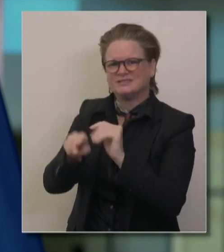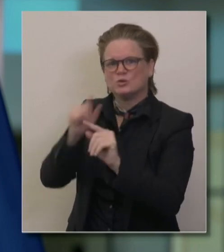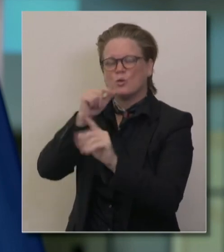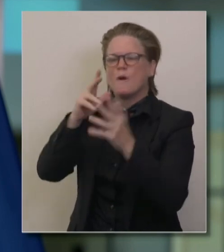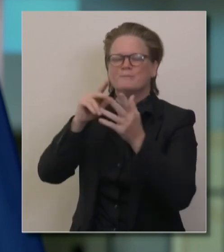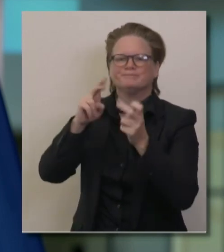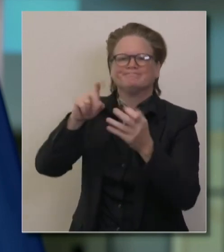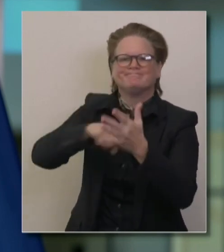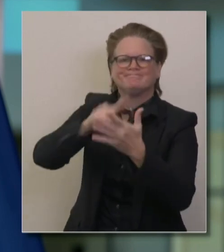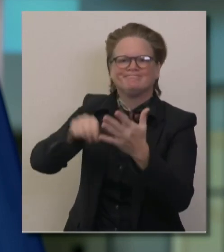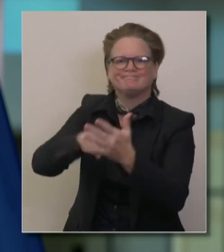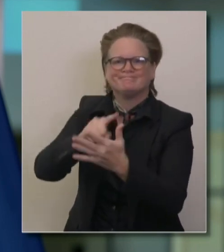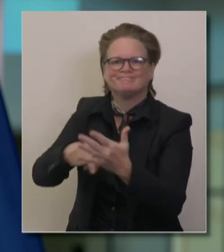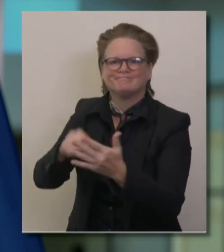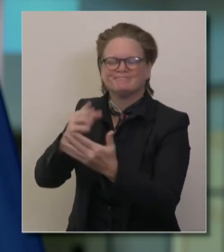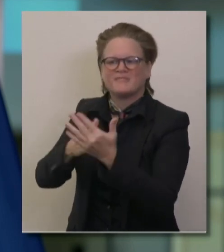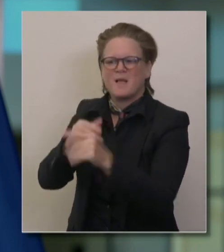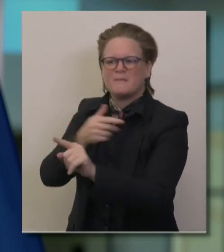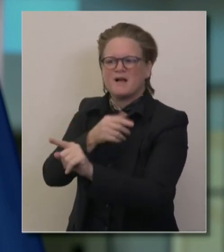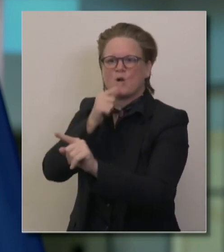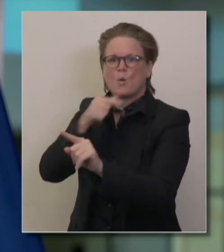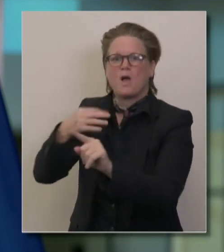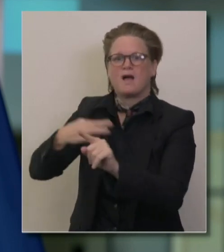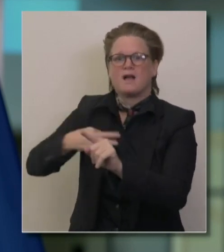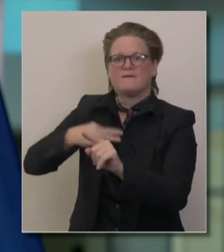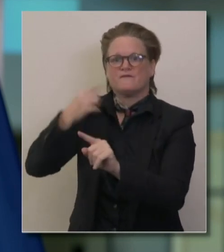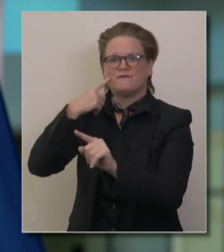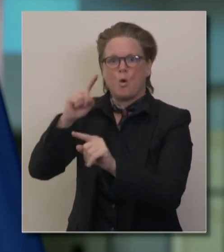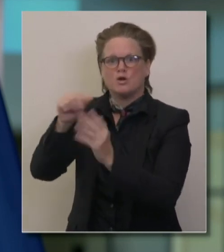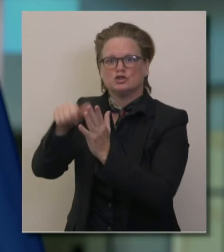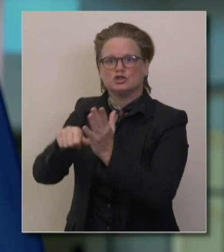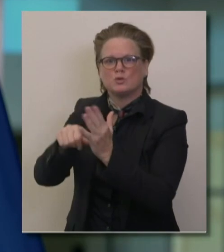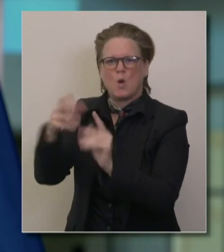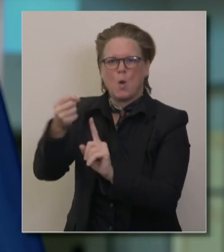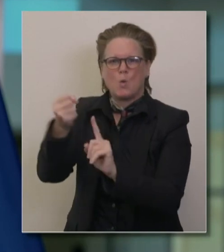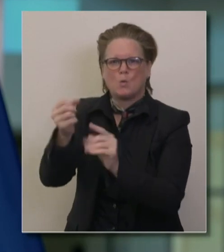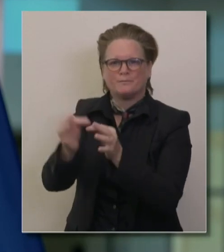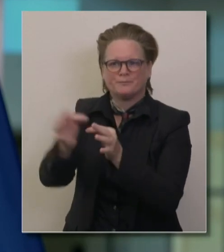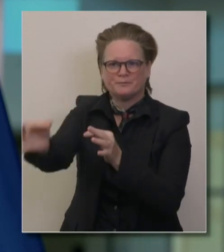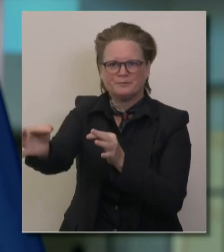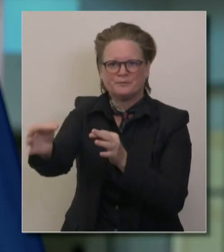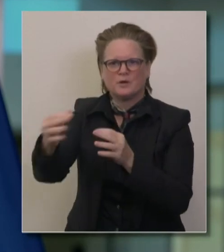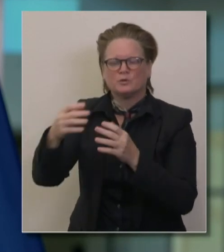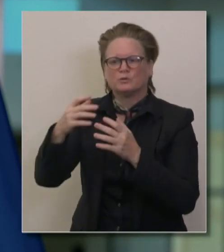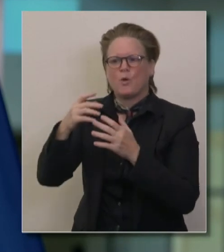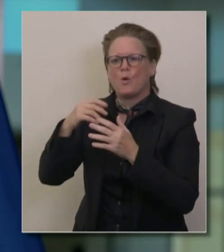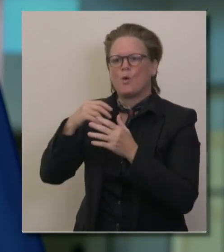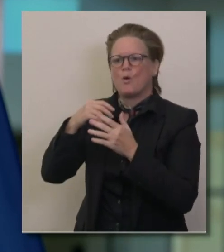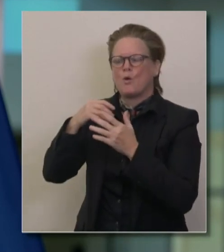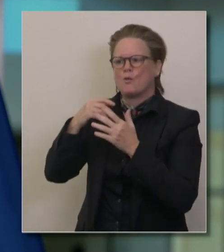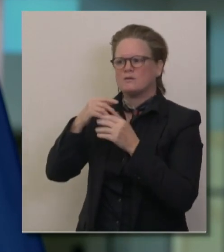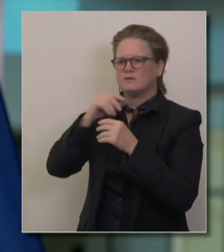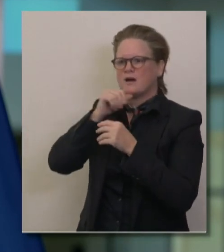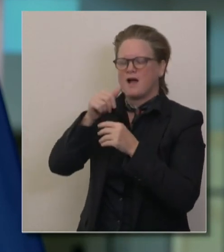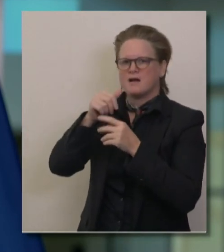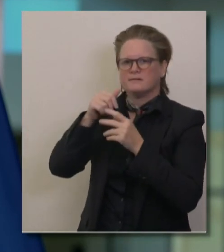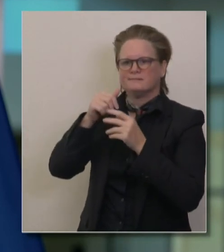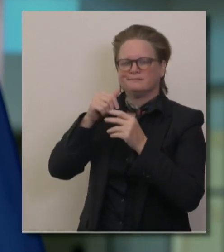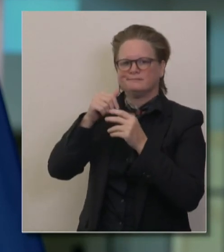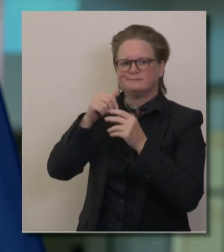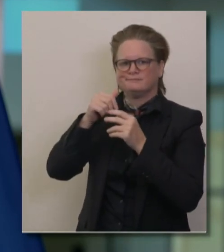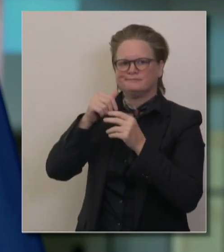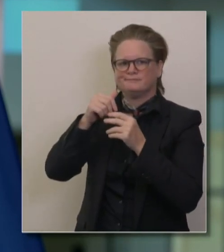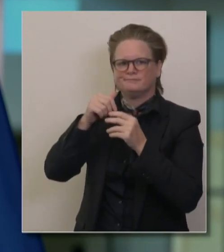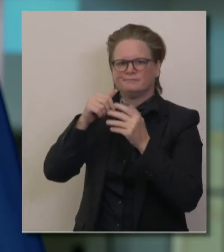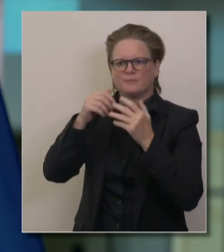But there's limits to that. You can only staff up so much because the ICU staff are in such demand, not just